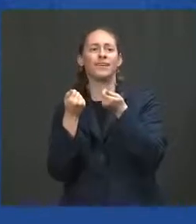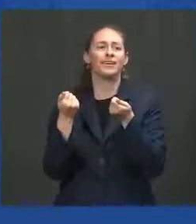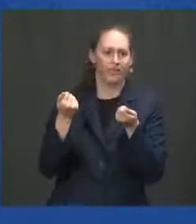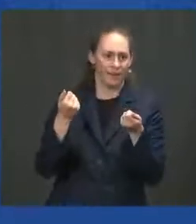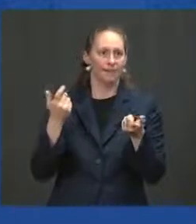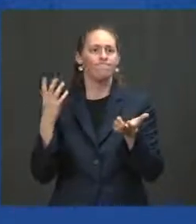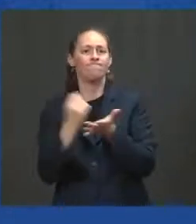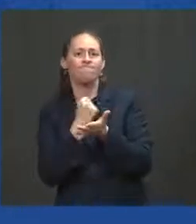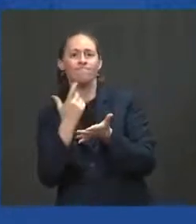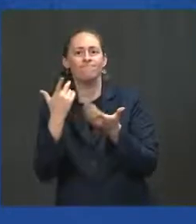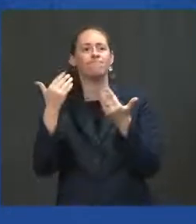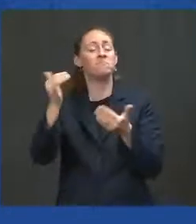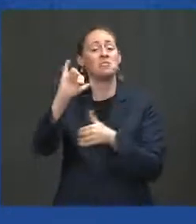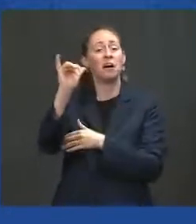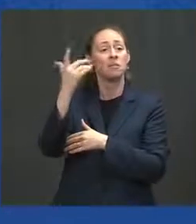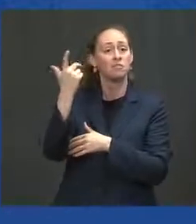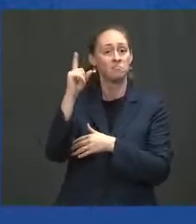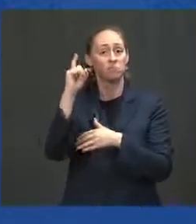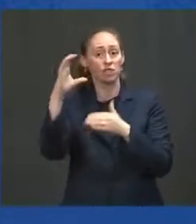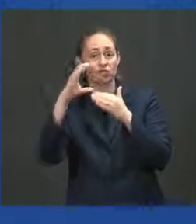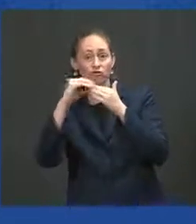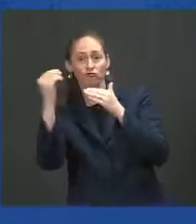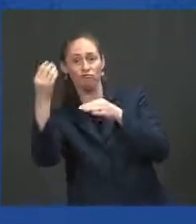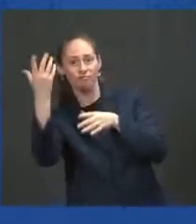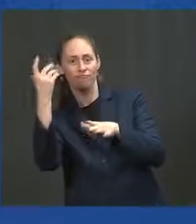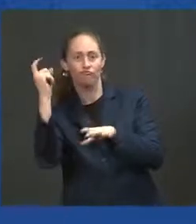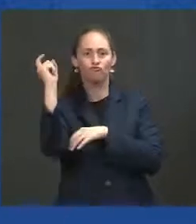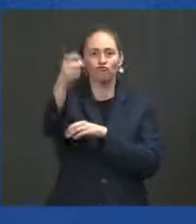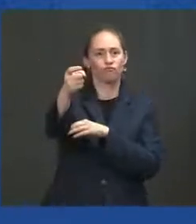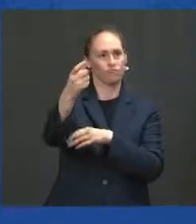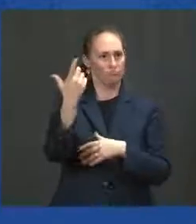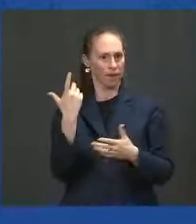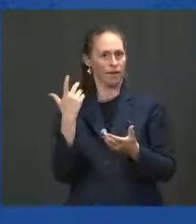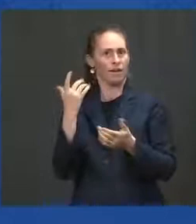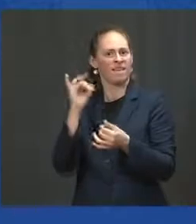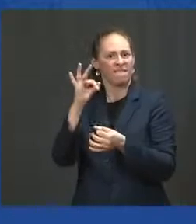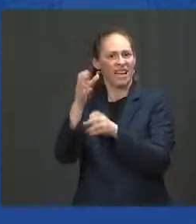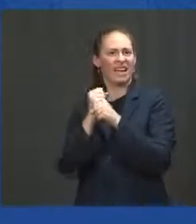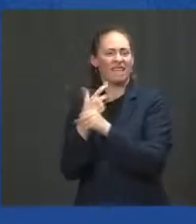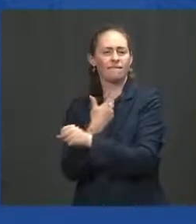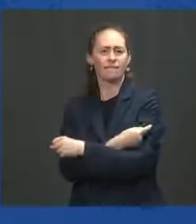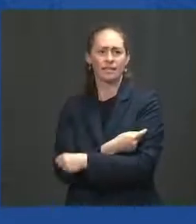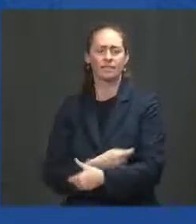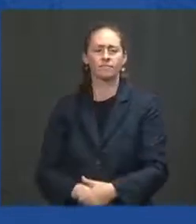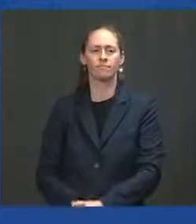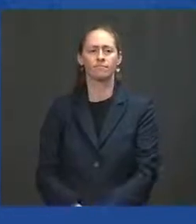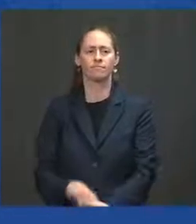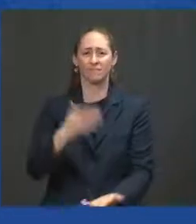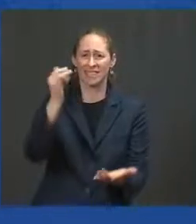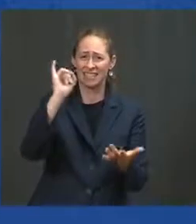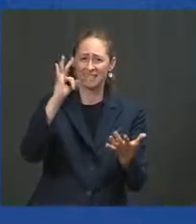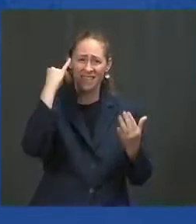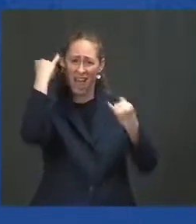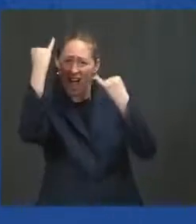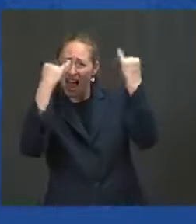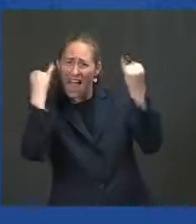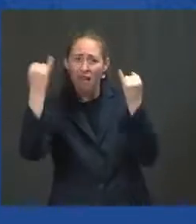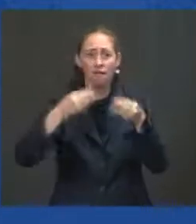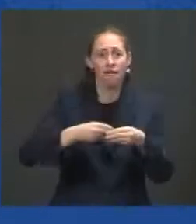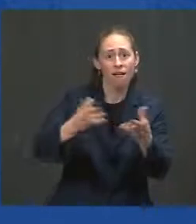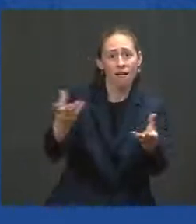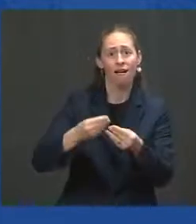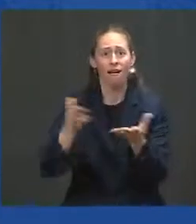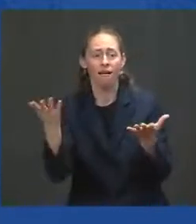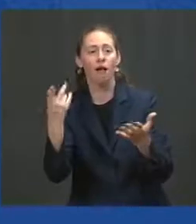if you get vaccinated. These new requirements and incentives are accelerating vaccinations once again, giving us the